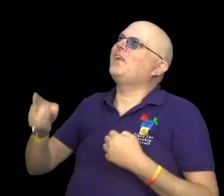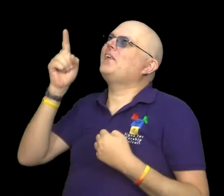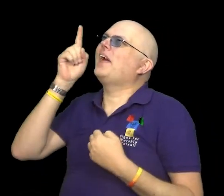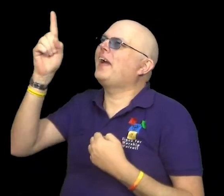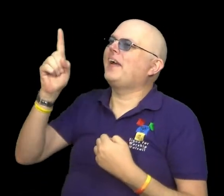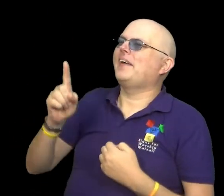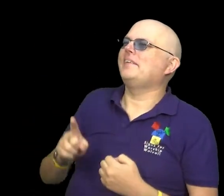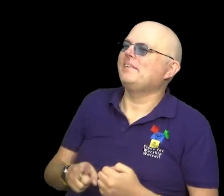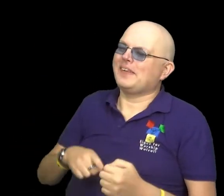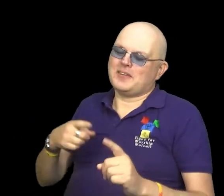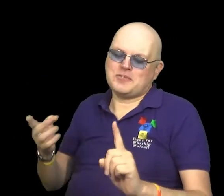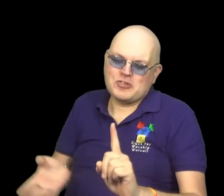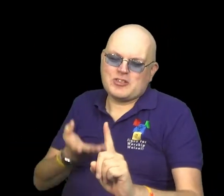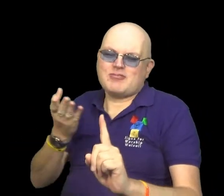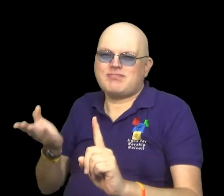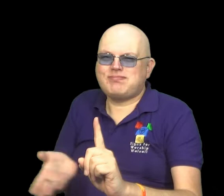Lord.